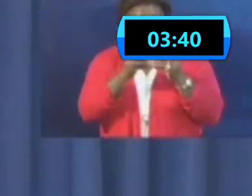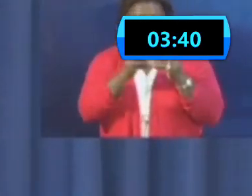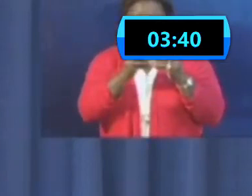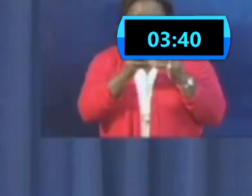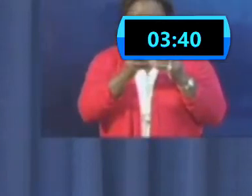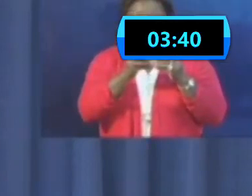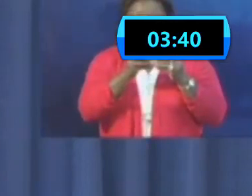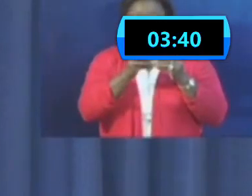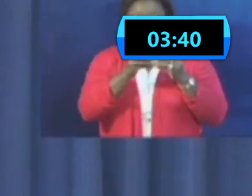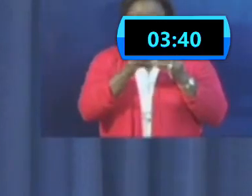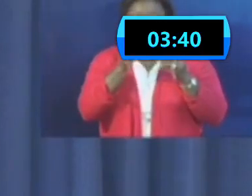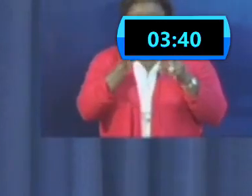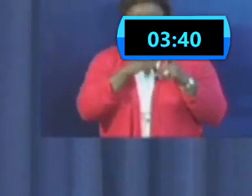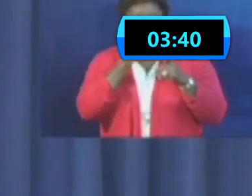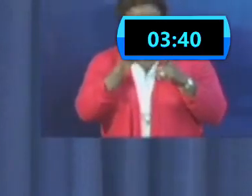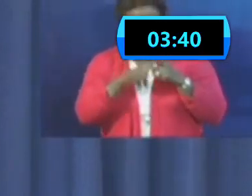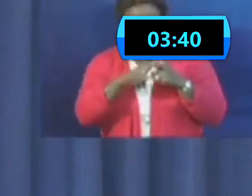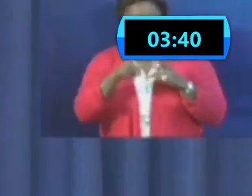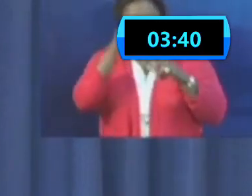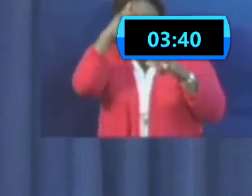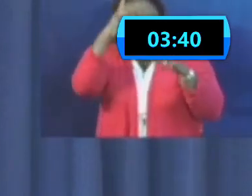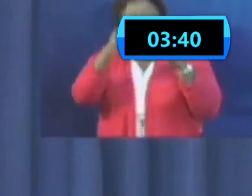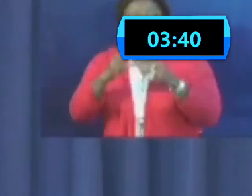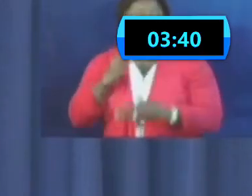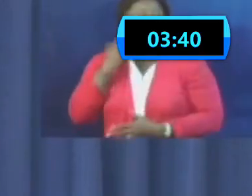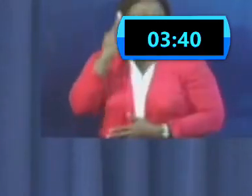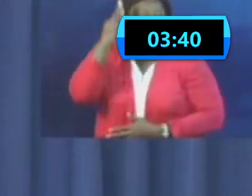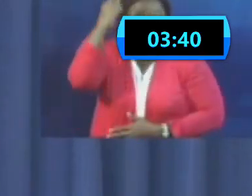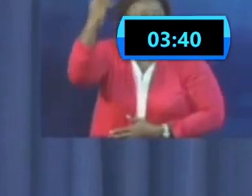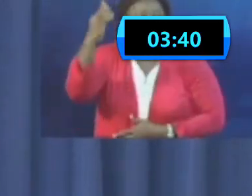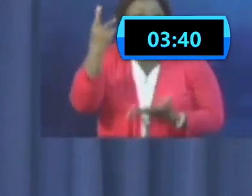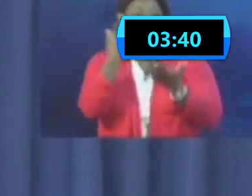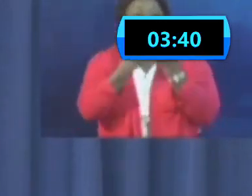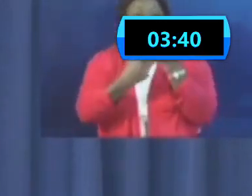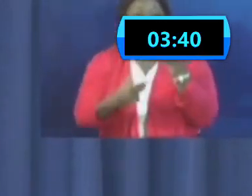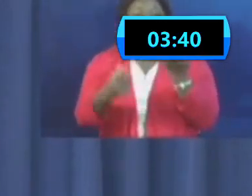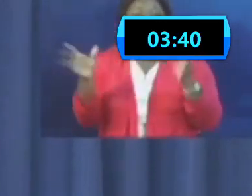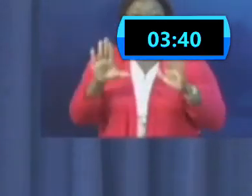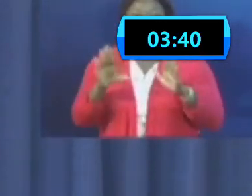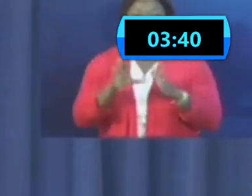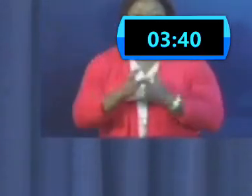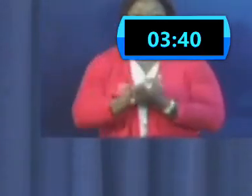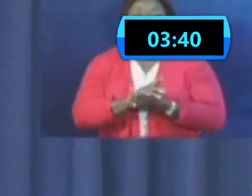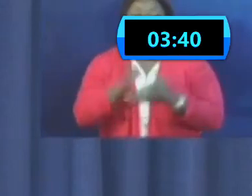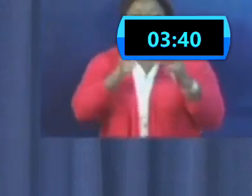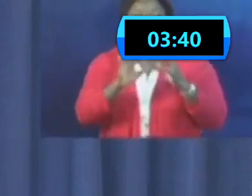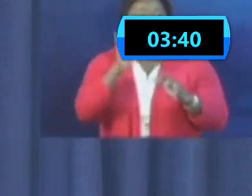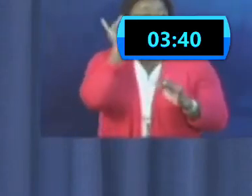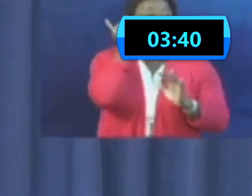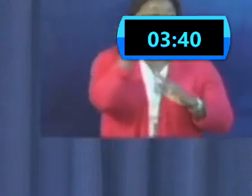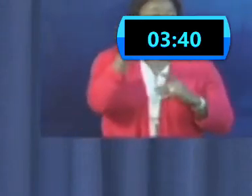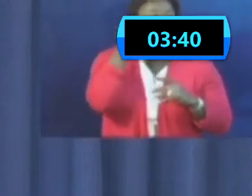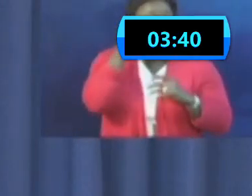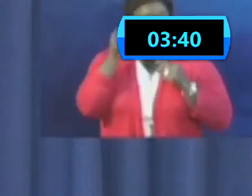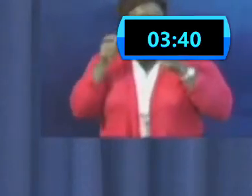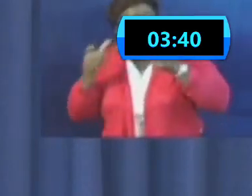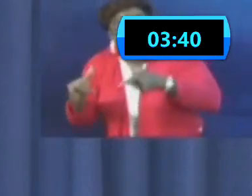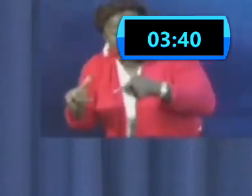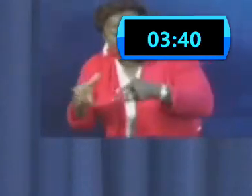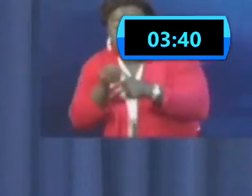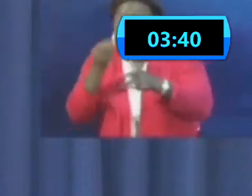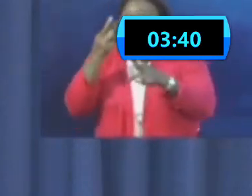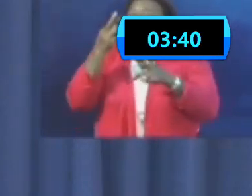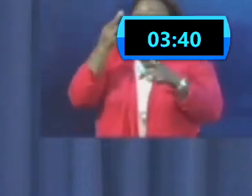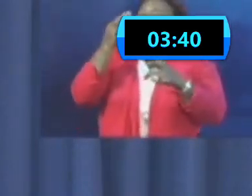I'm just giving here the health department far more work to do. But I think we really must get people home.